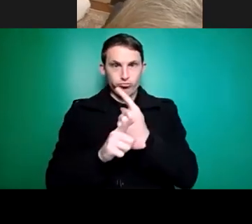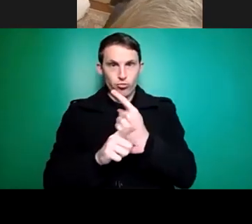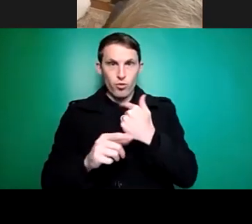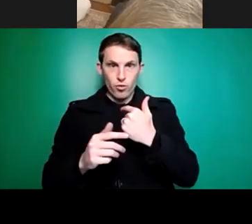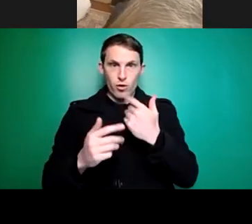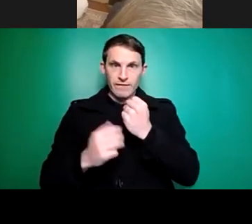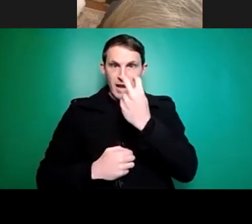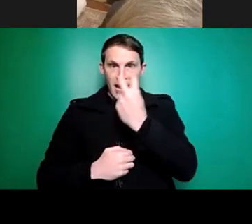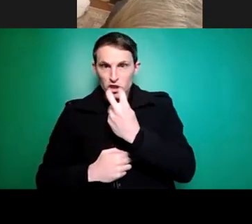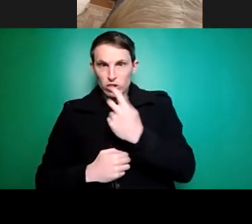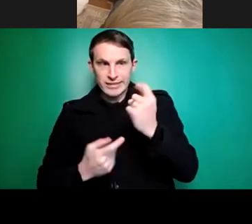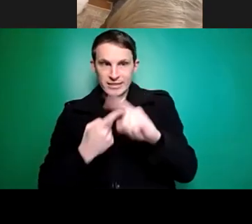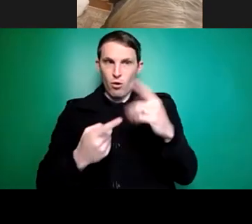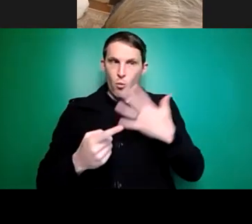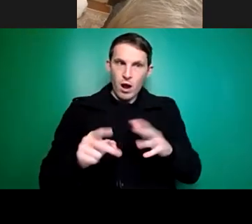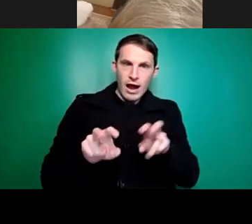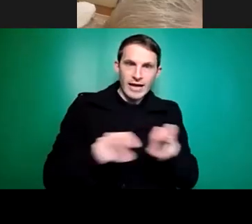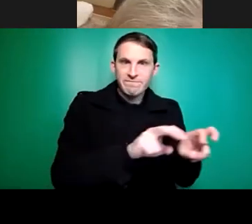and maybe